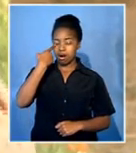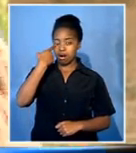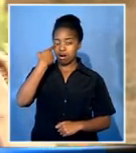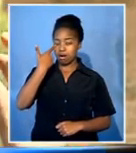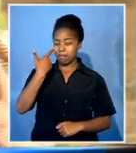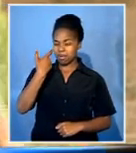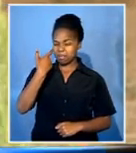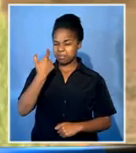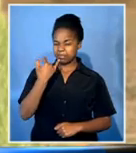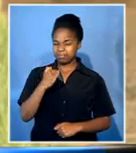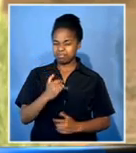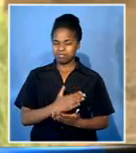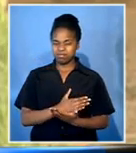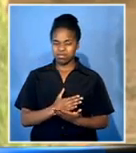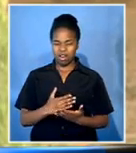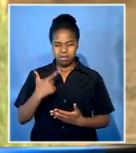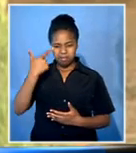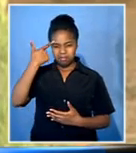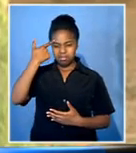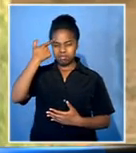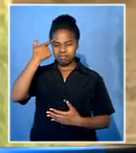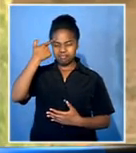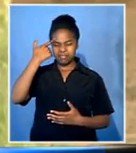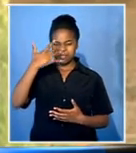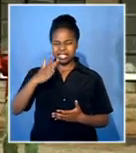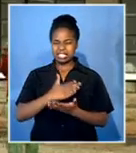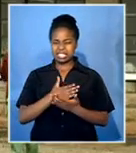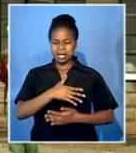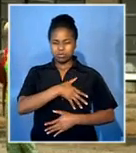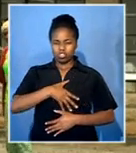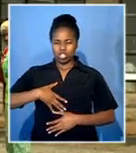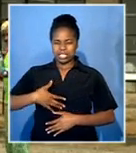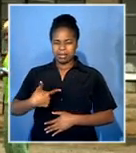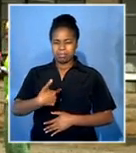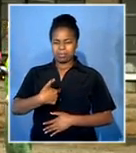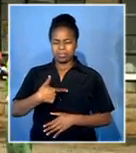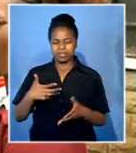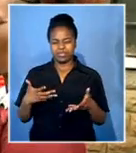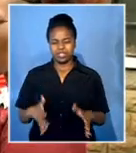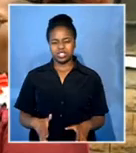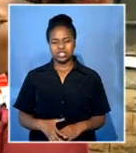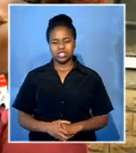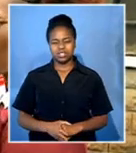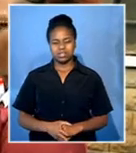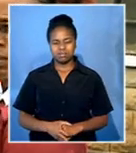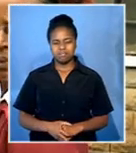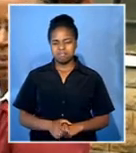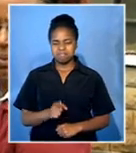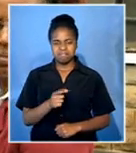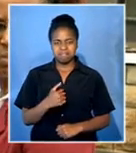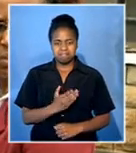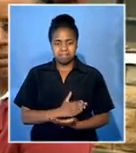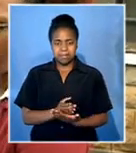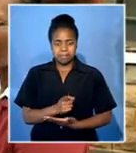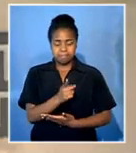others that has shattered his head and three others on the chest but inside here was this group those who failed to find their